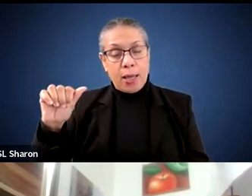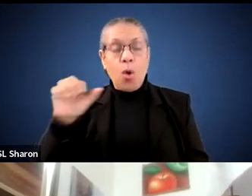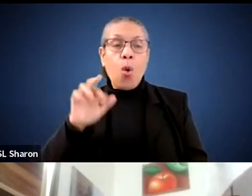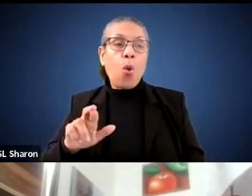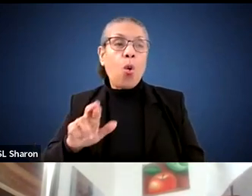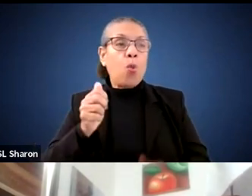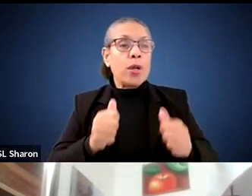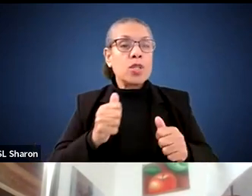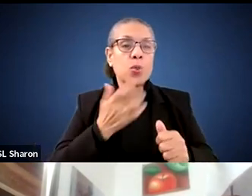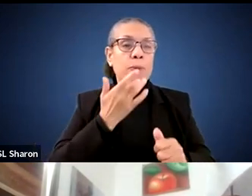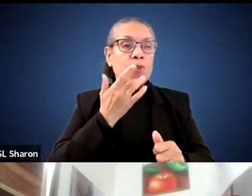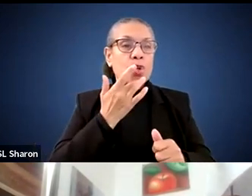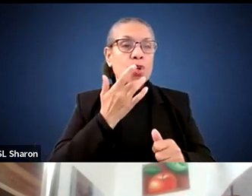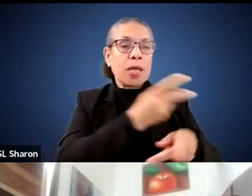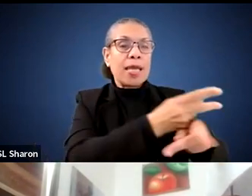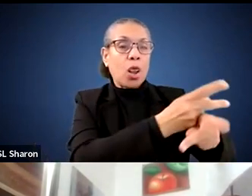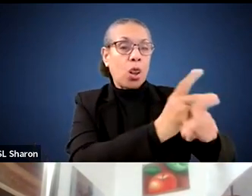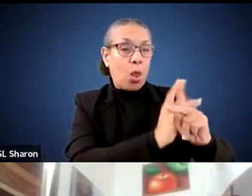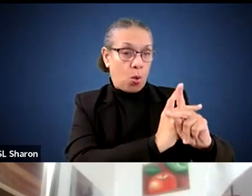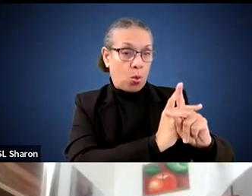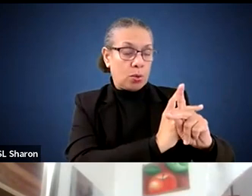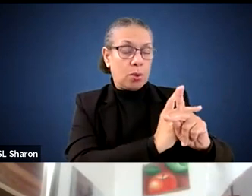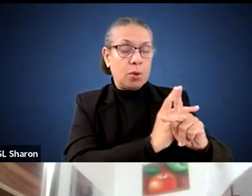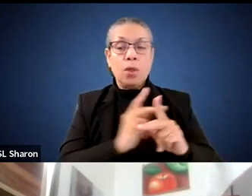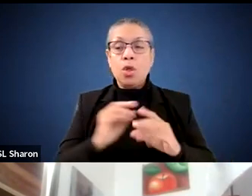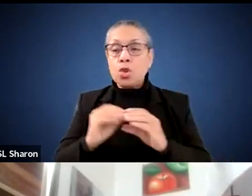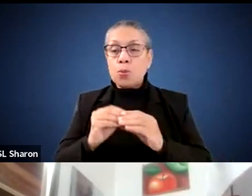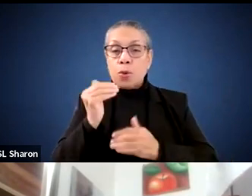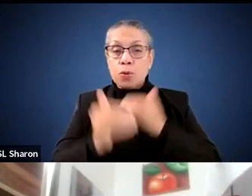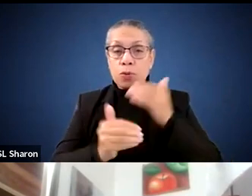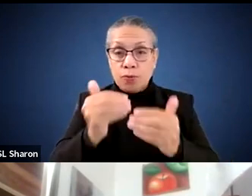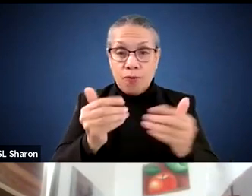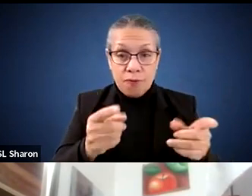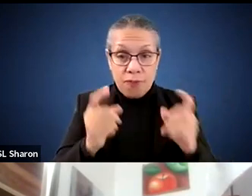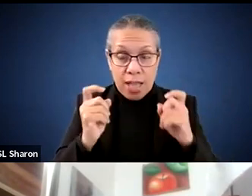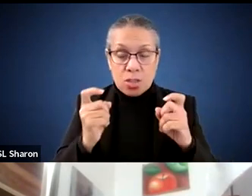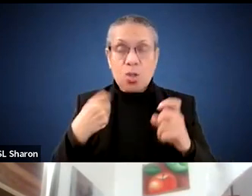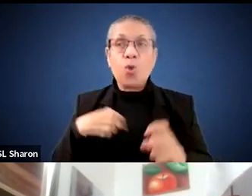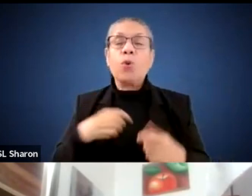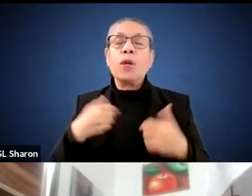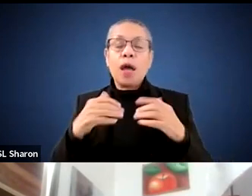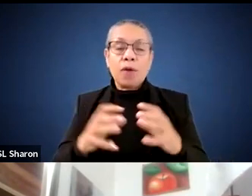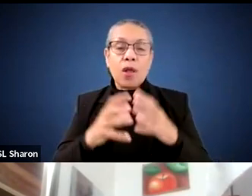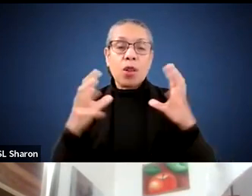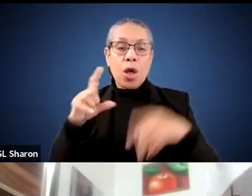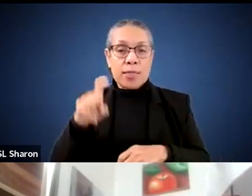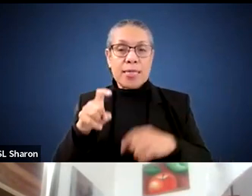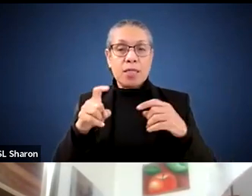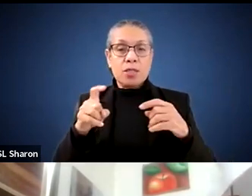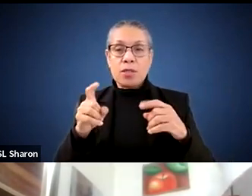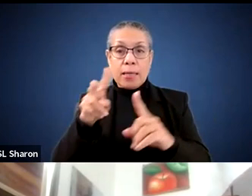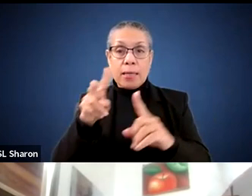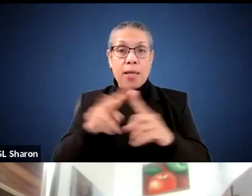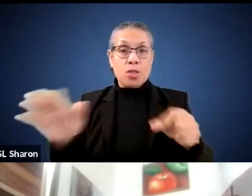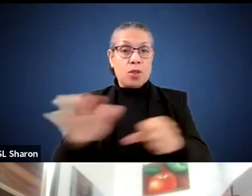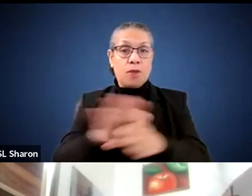as like a city and a district in order to move faster. We know there's a lot of, um, need across the district. So we just